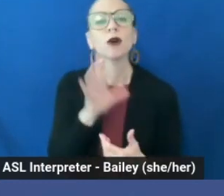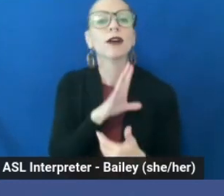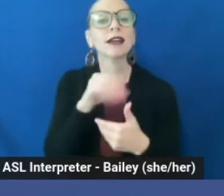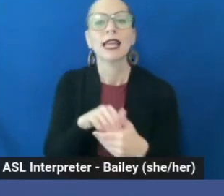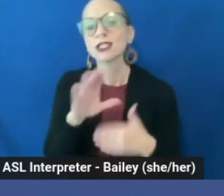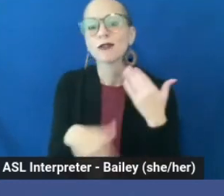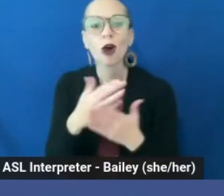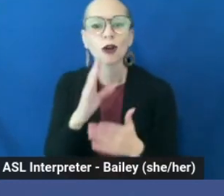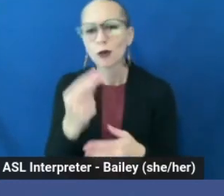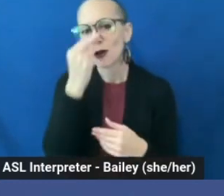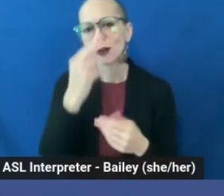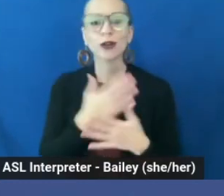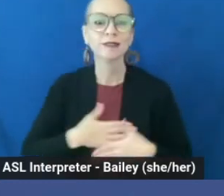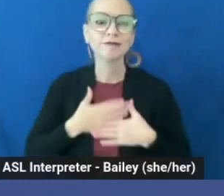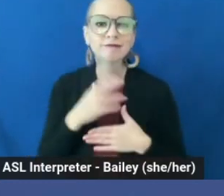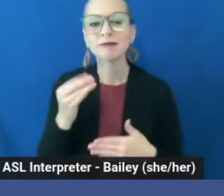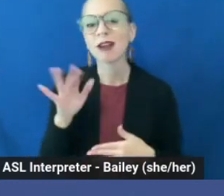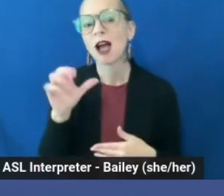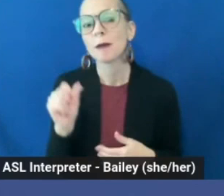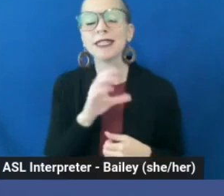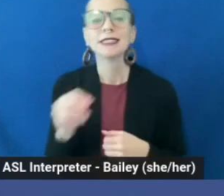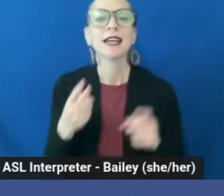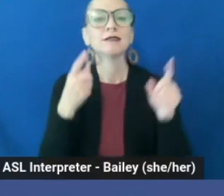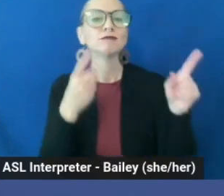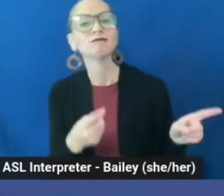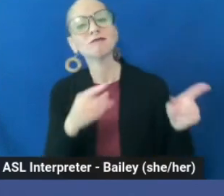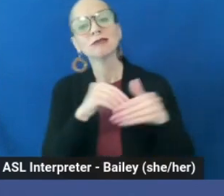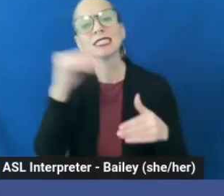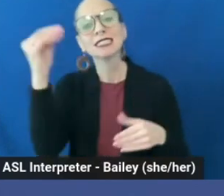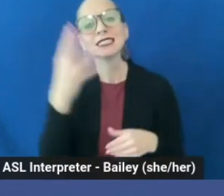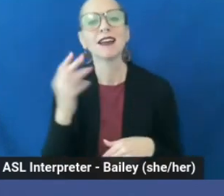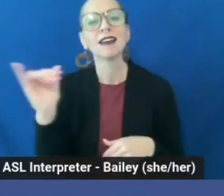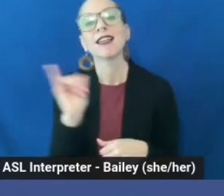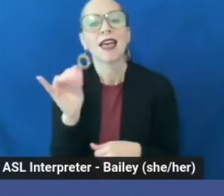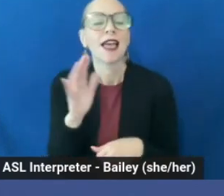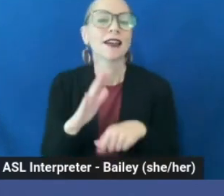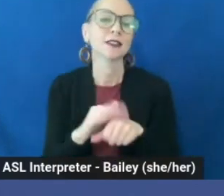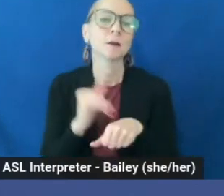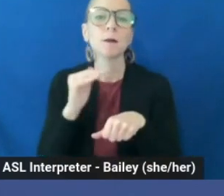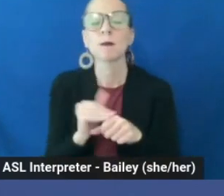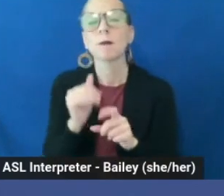all your nerdy hobbies and to sprawl out in the sunshine like a spoiled cat.